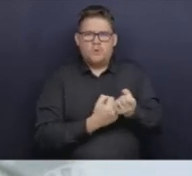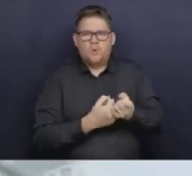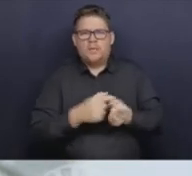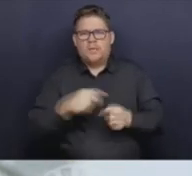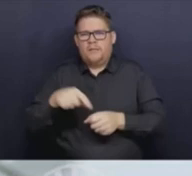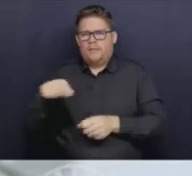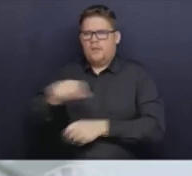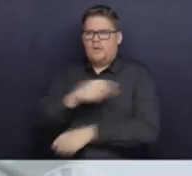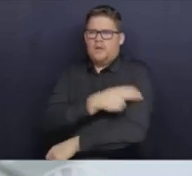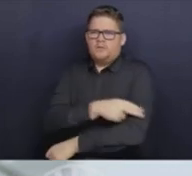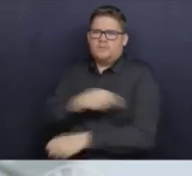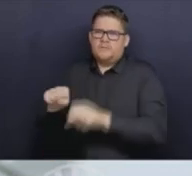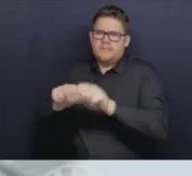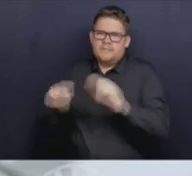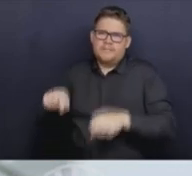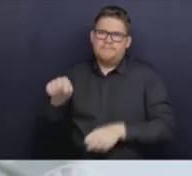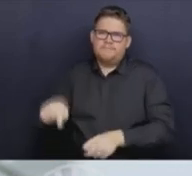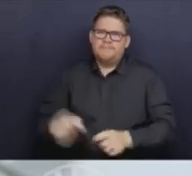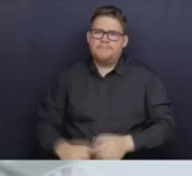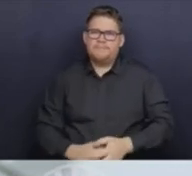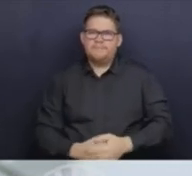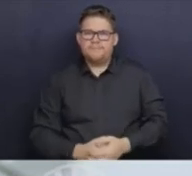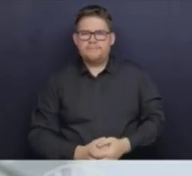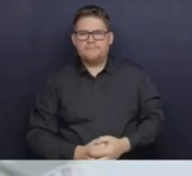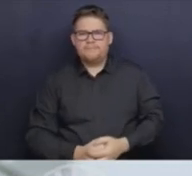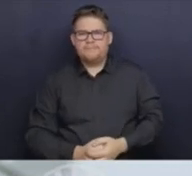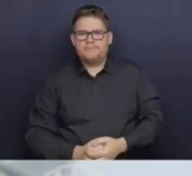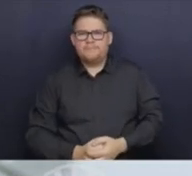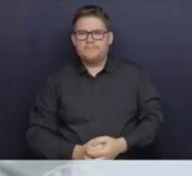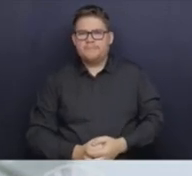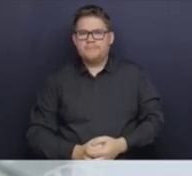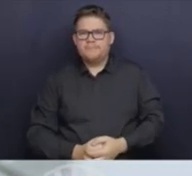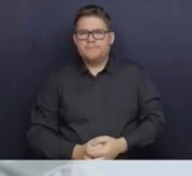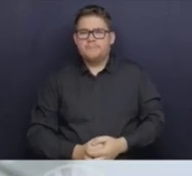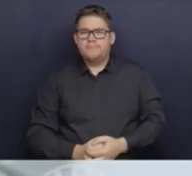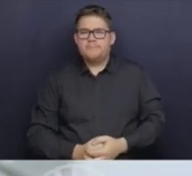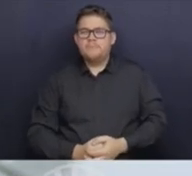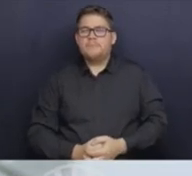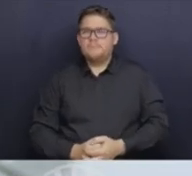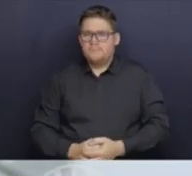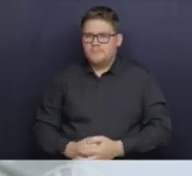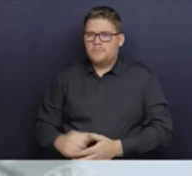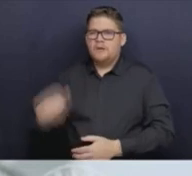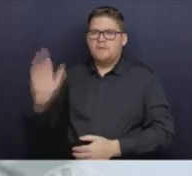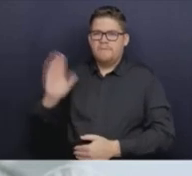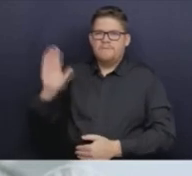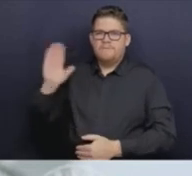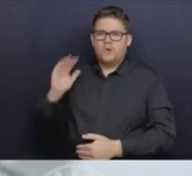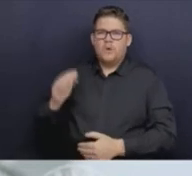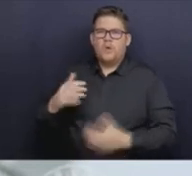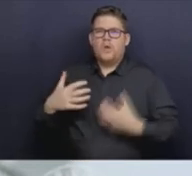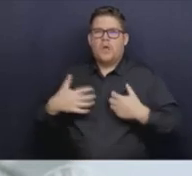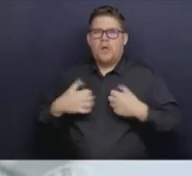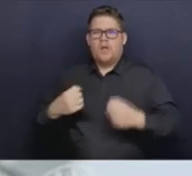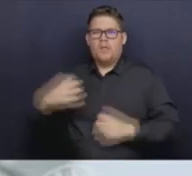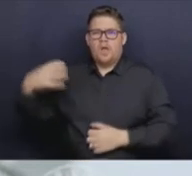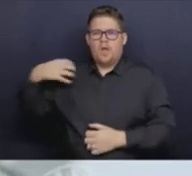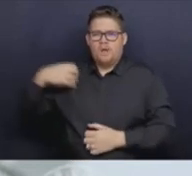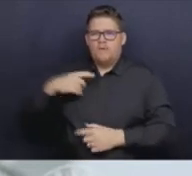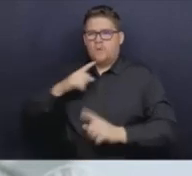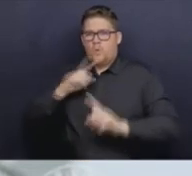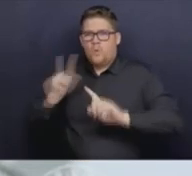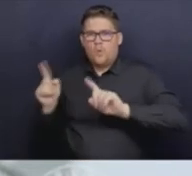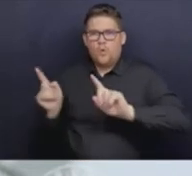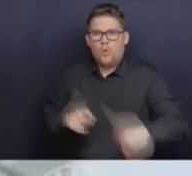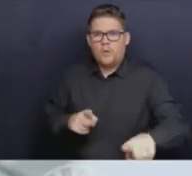So we are looking at moving away from that being an order under a public health order, provincial health officer order, to that being part of